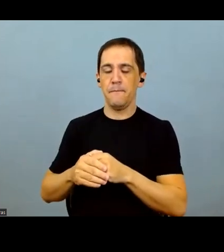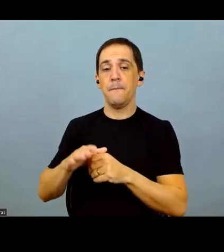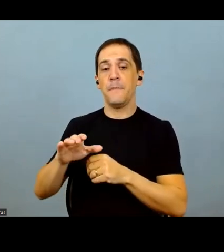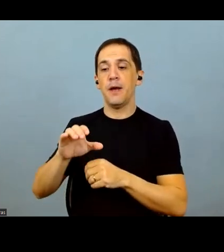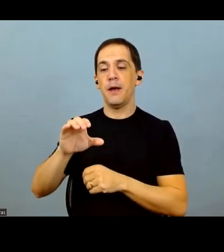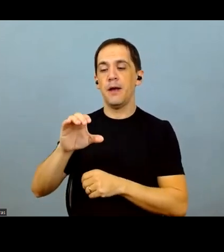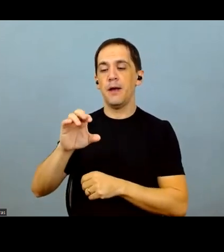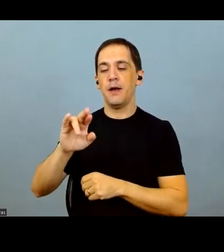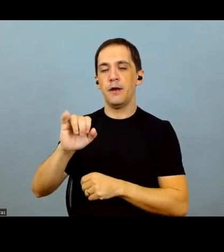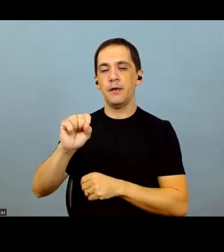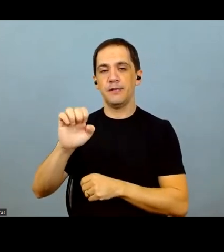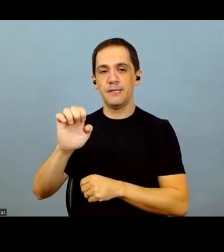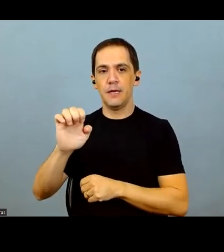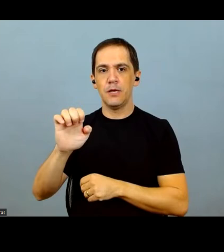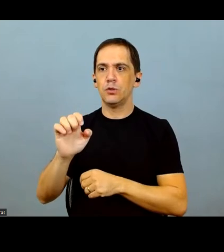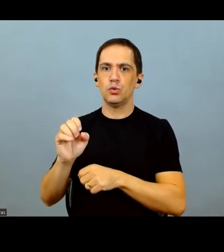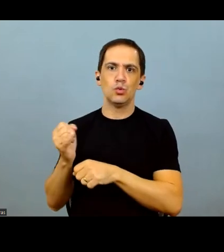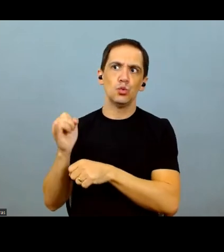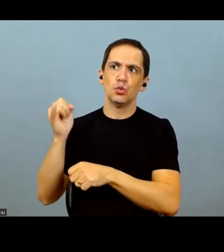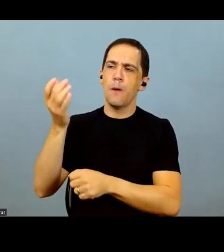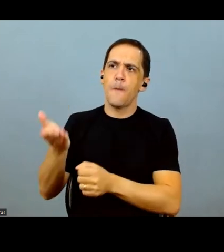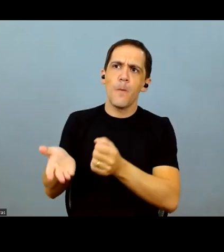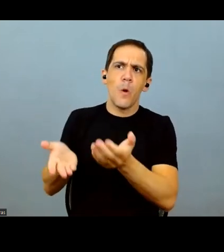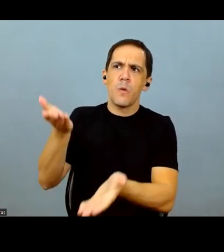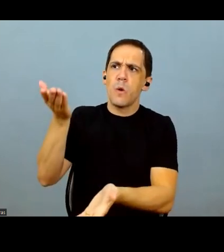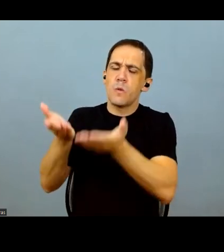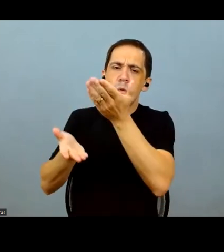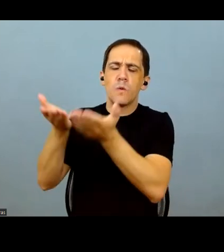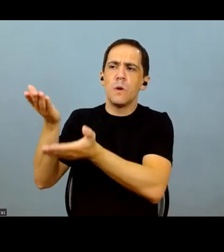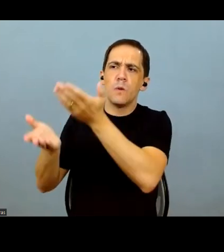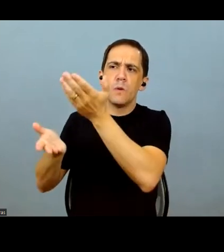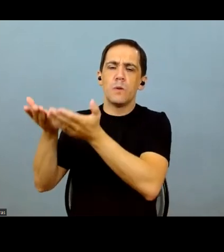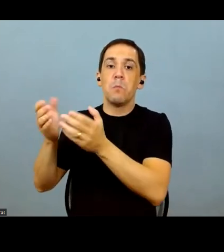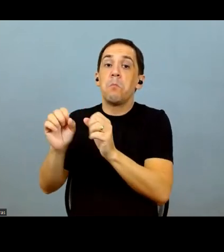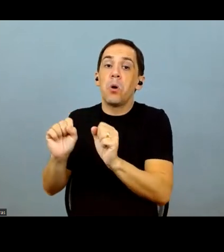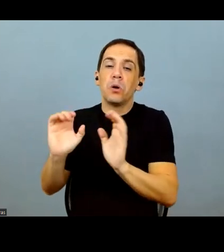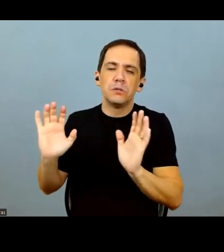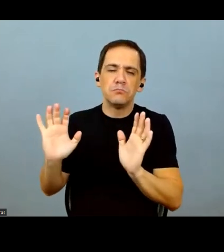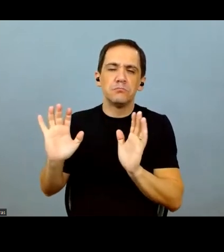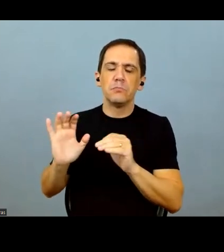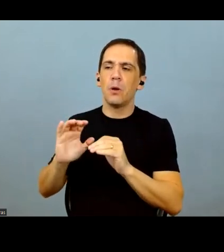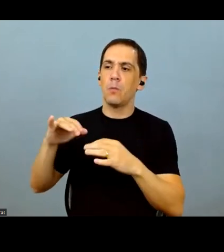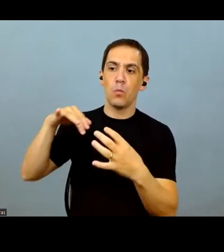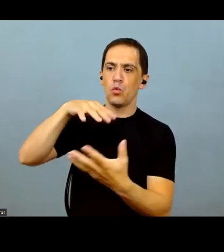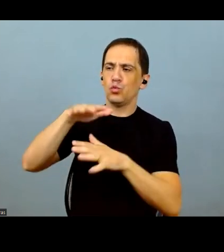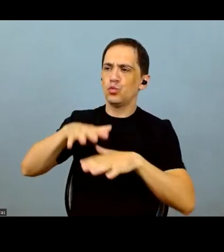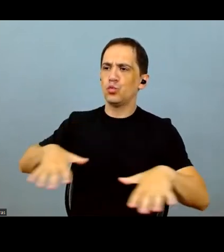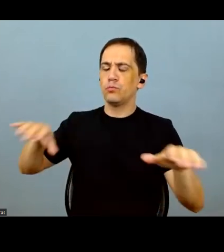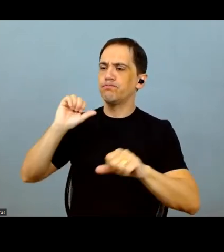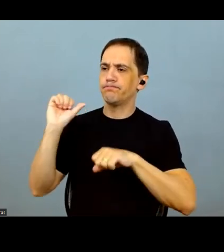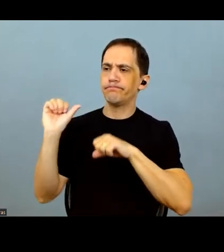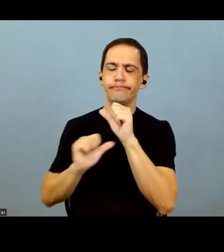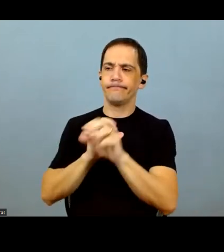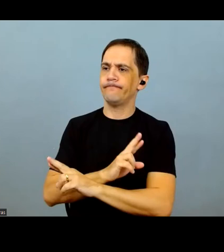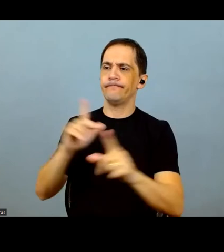And, you know, interest rates climb in the world, creating an environment, you know, a completely